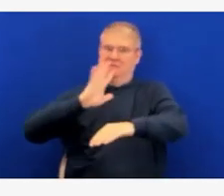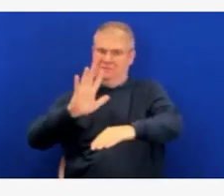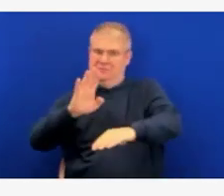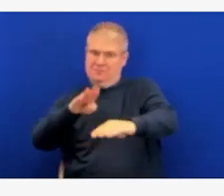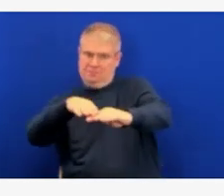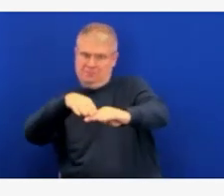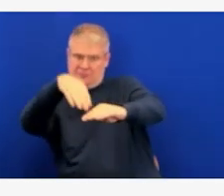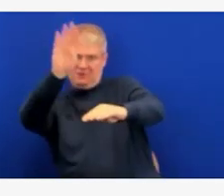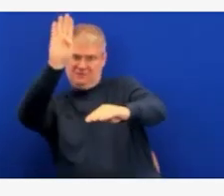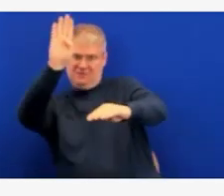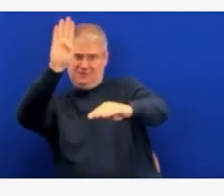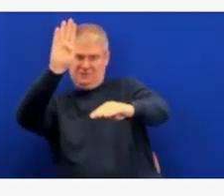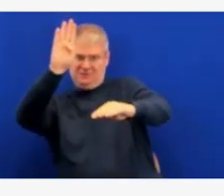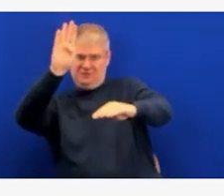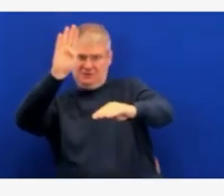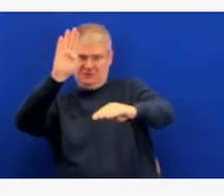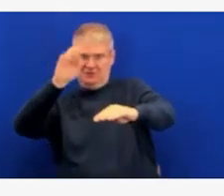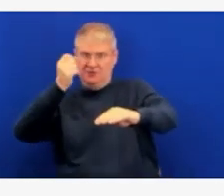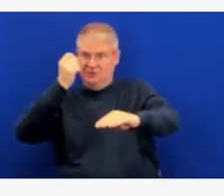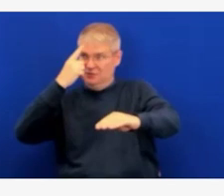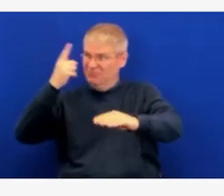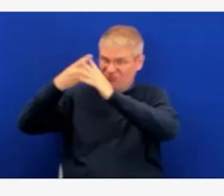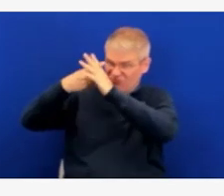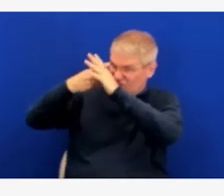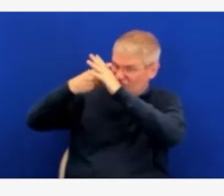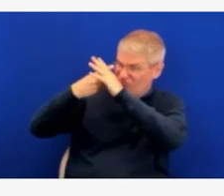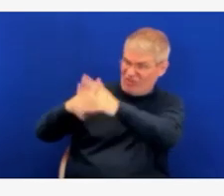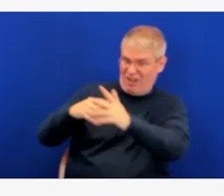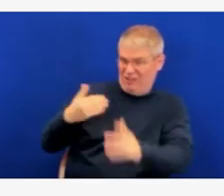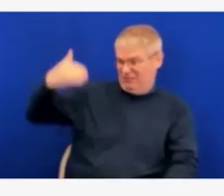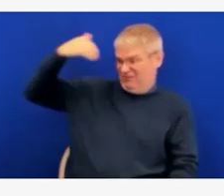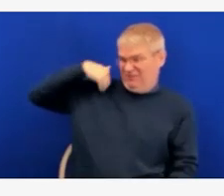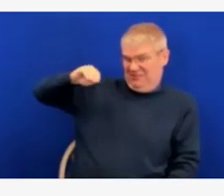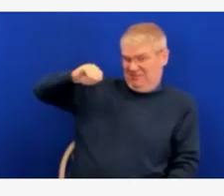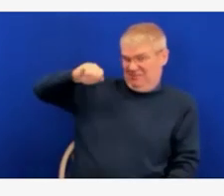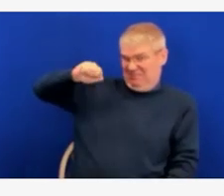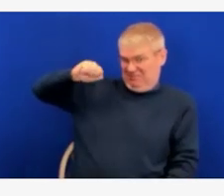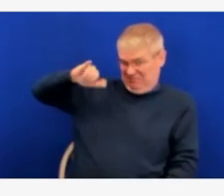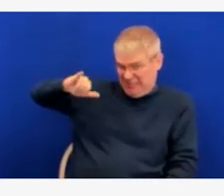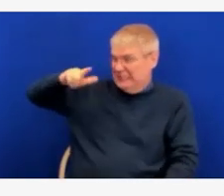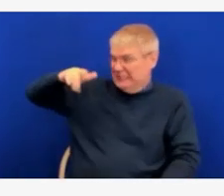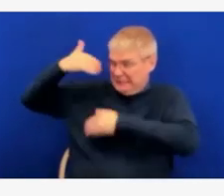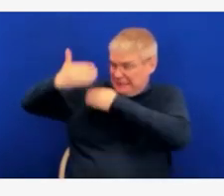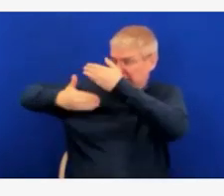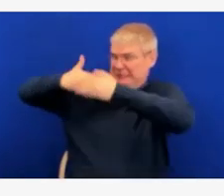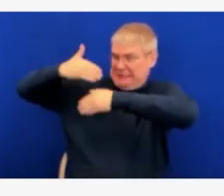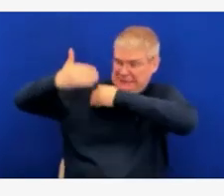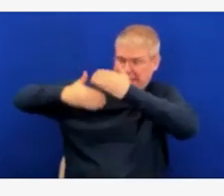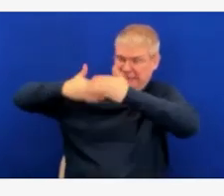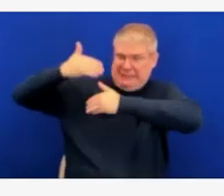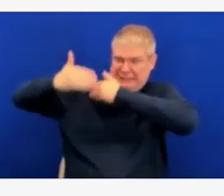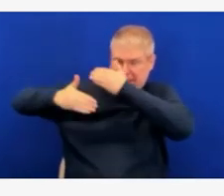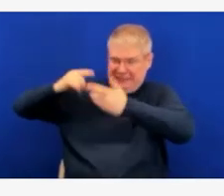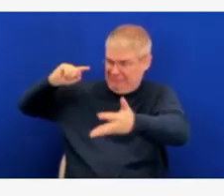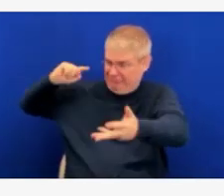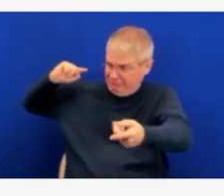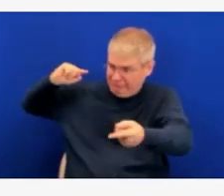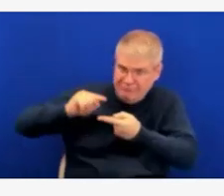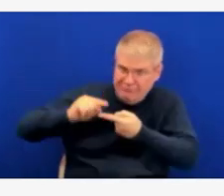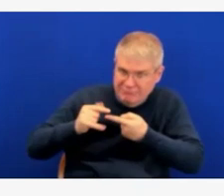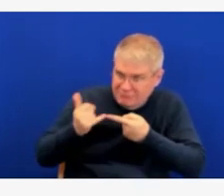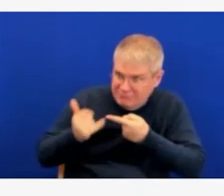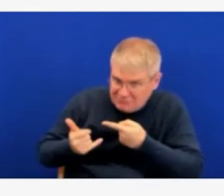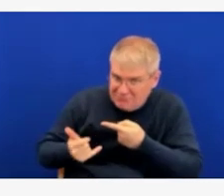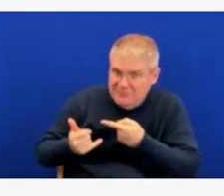and we have not had conversations really in terms of what distribution